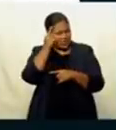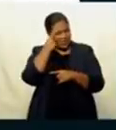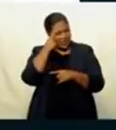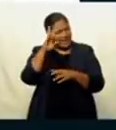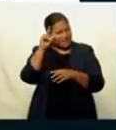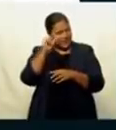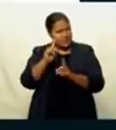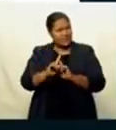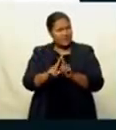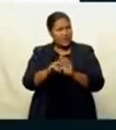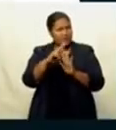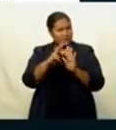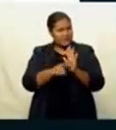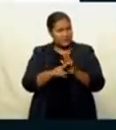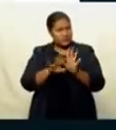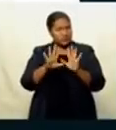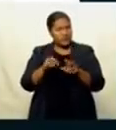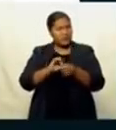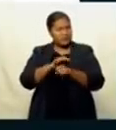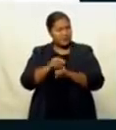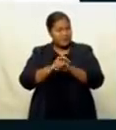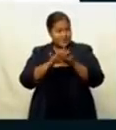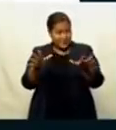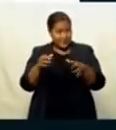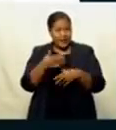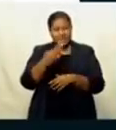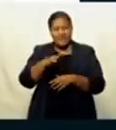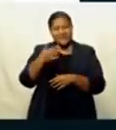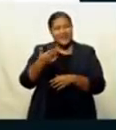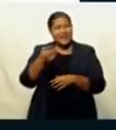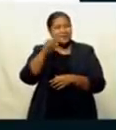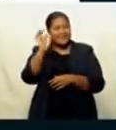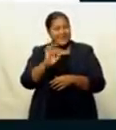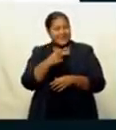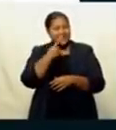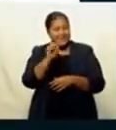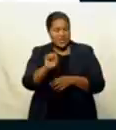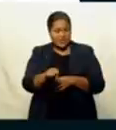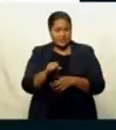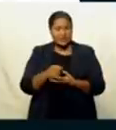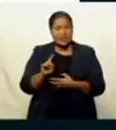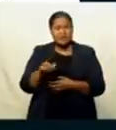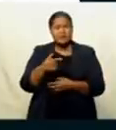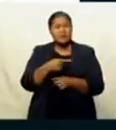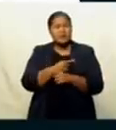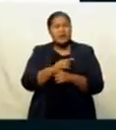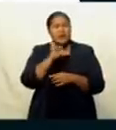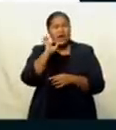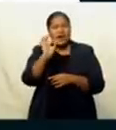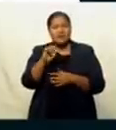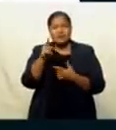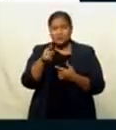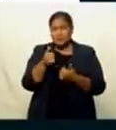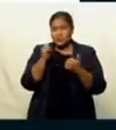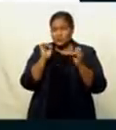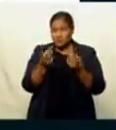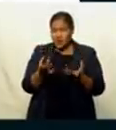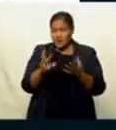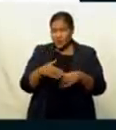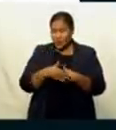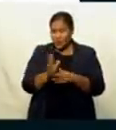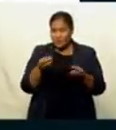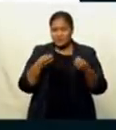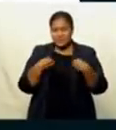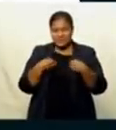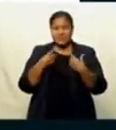restrictions to curb the spread of COVID-19? 59% answered yes. This week we are asking, are you ready for the opening up of